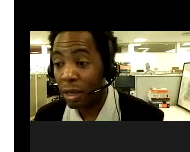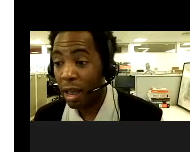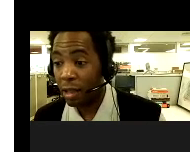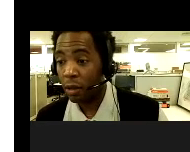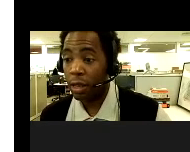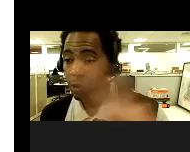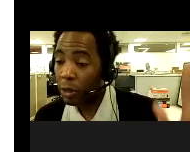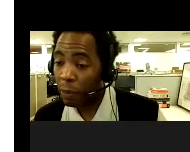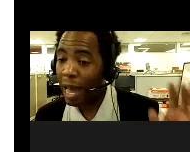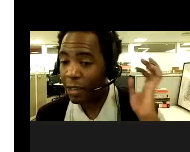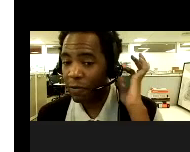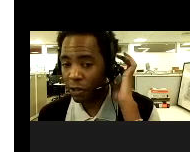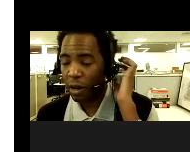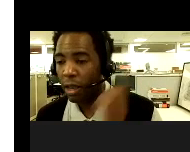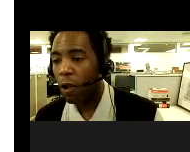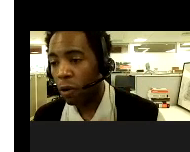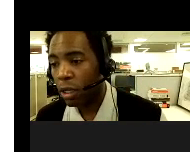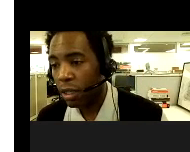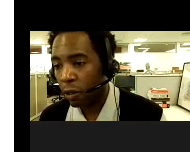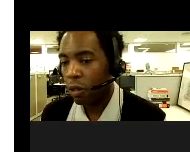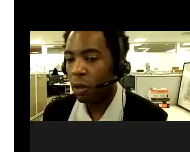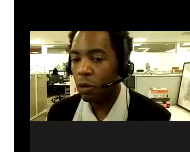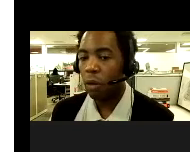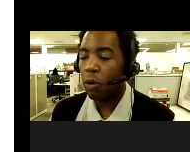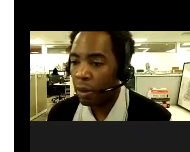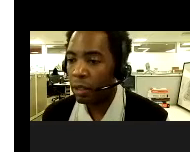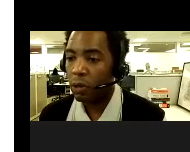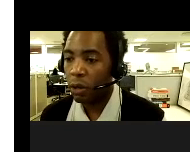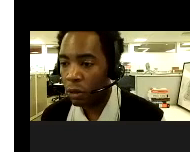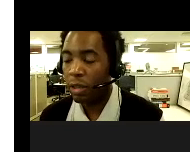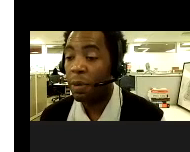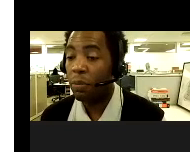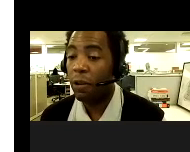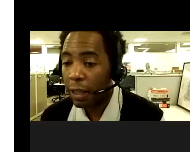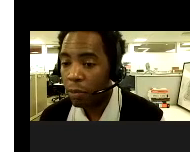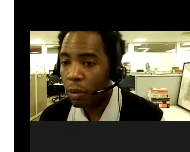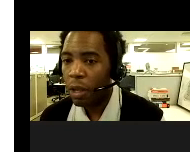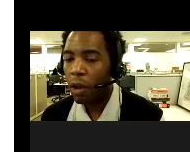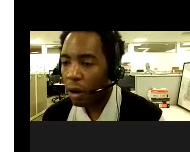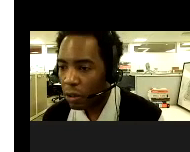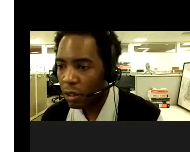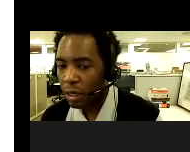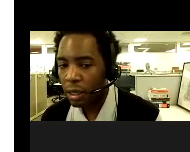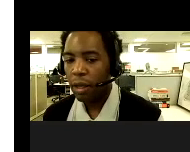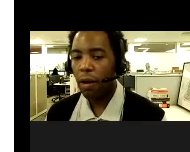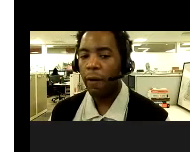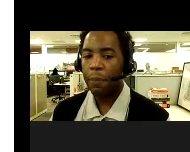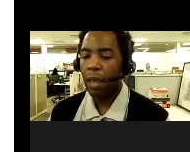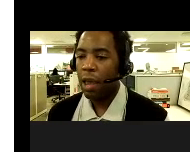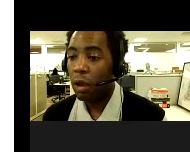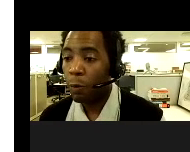eligibility has, has opened up as of yesterday, 30,000 new appointments or doses have been made available across the city.